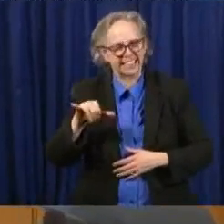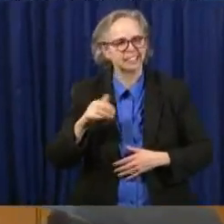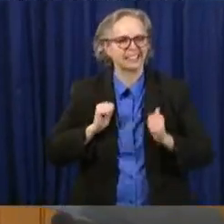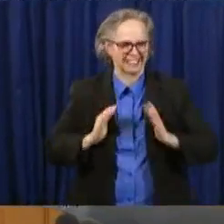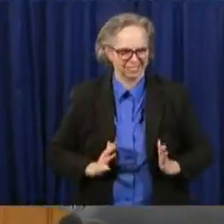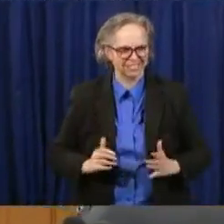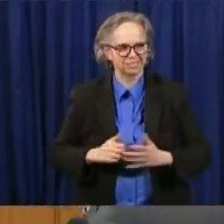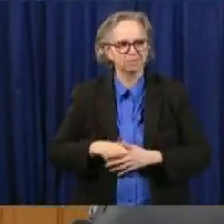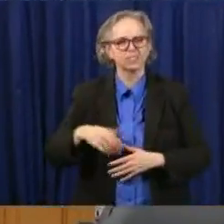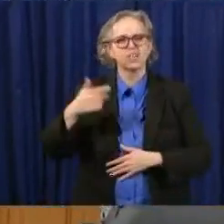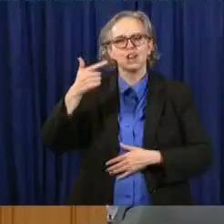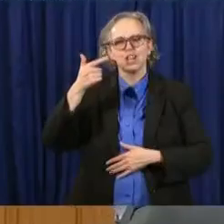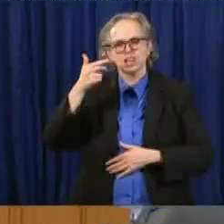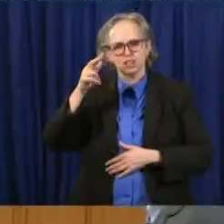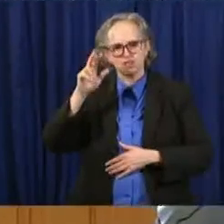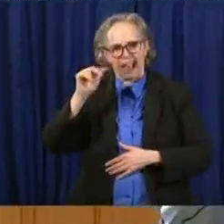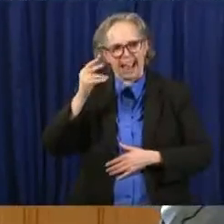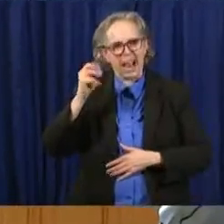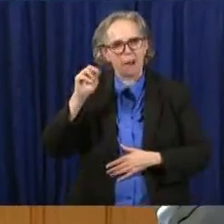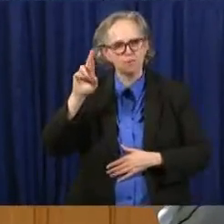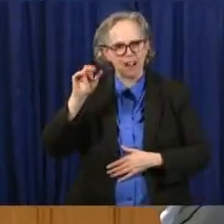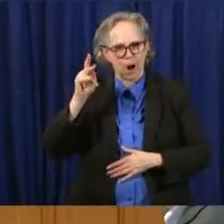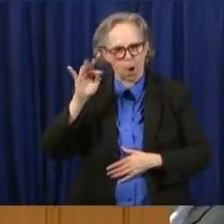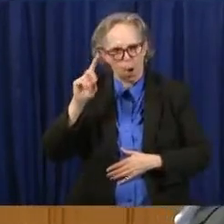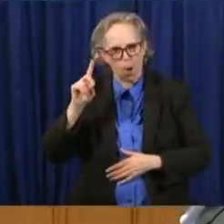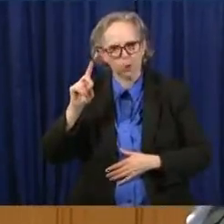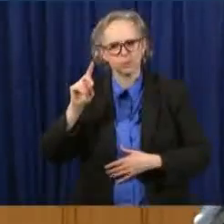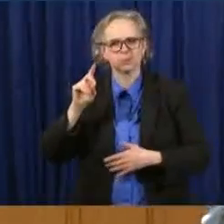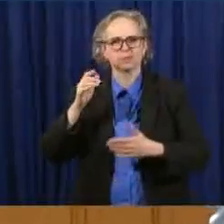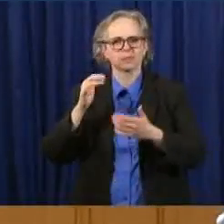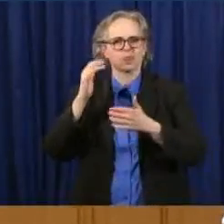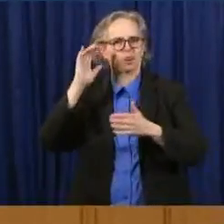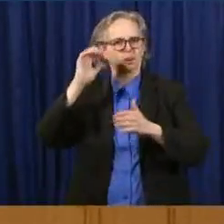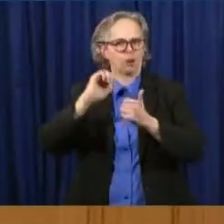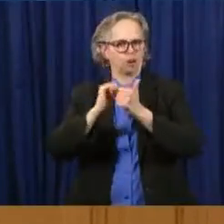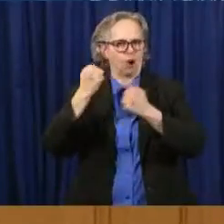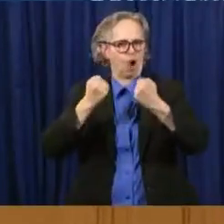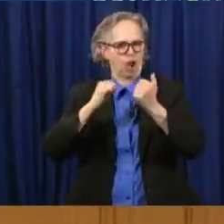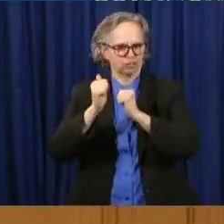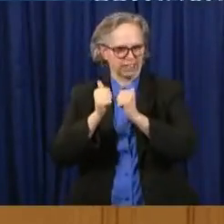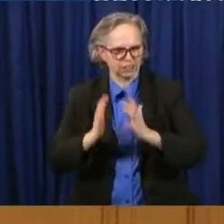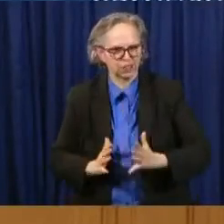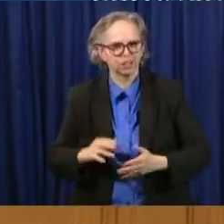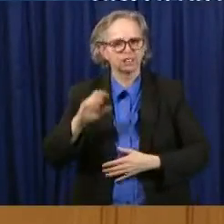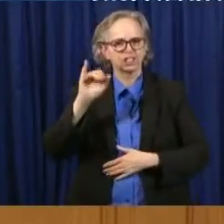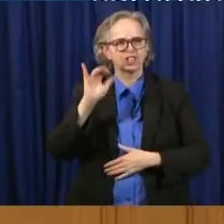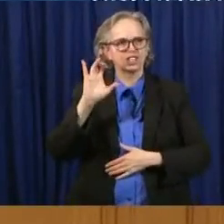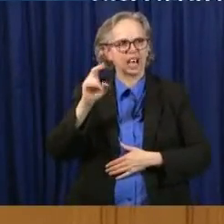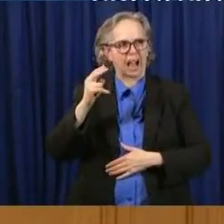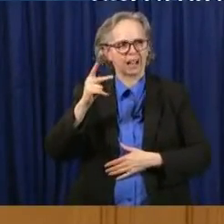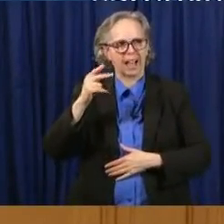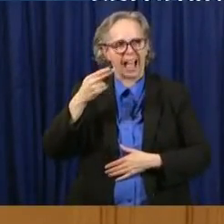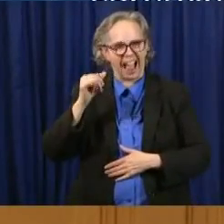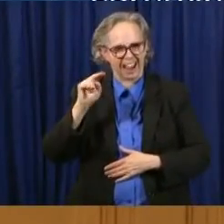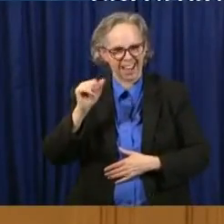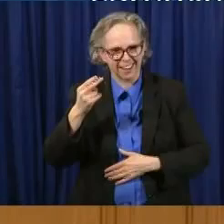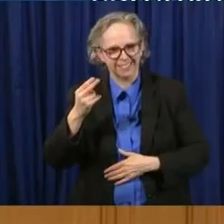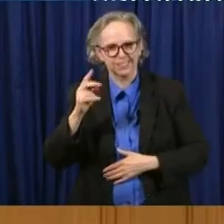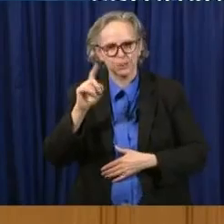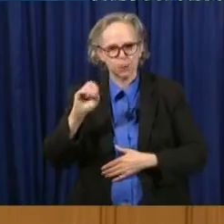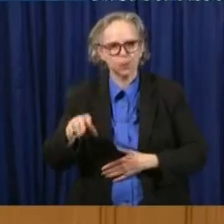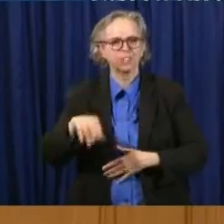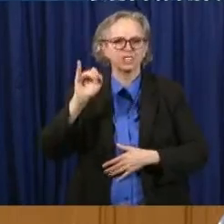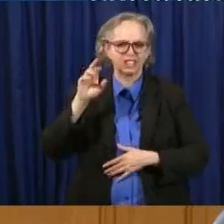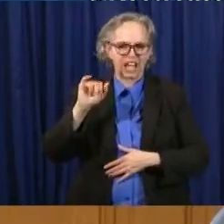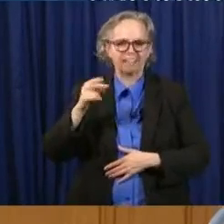Rahal here. Hi, everybody. Jack Hanna here. Hey, everybody. It's Jerry from OAR. What's up, Ohio? This is Jada Marcus from Rascal Flats. And this is Katie